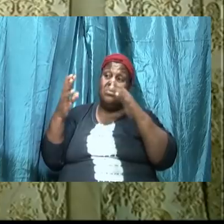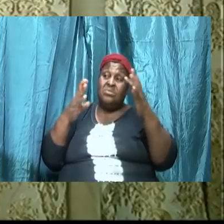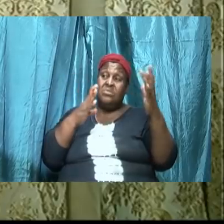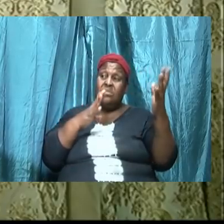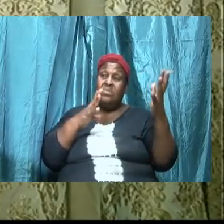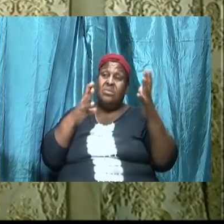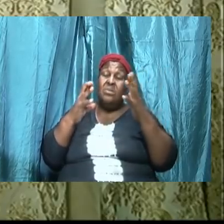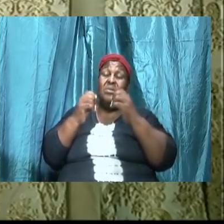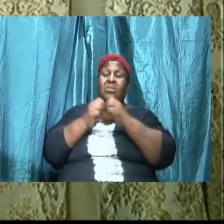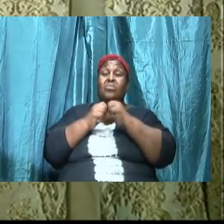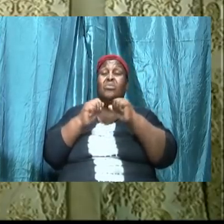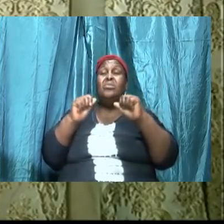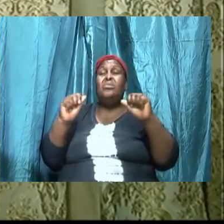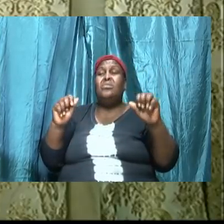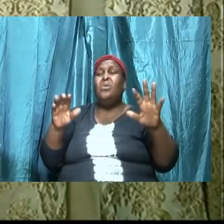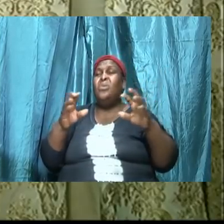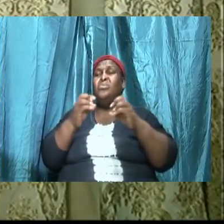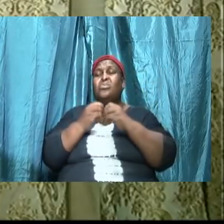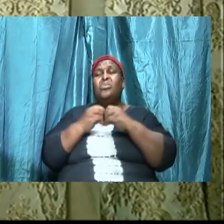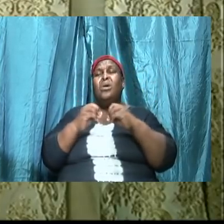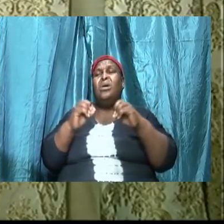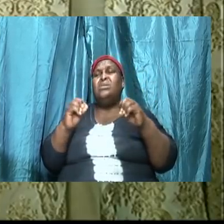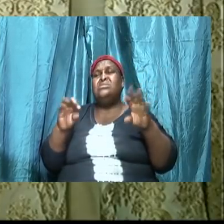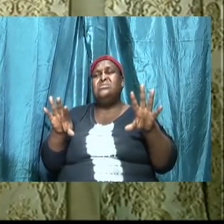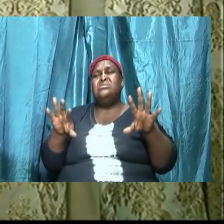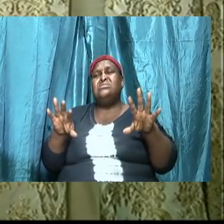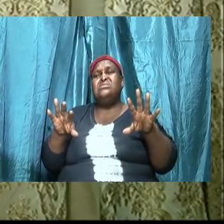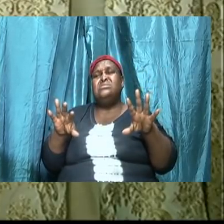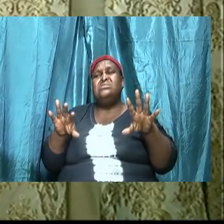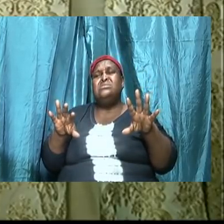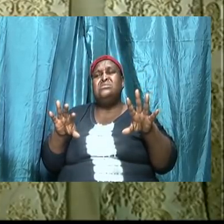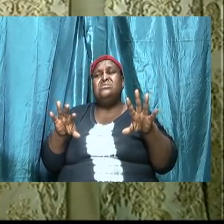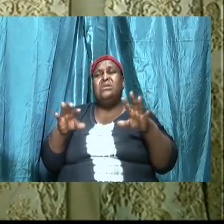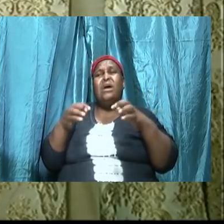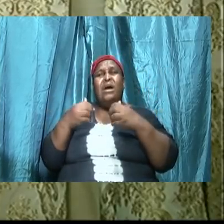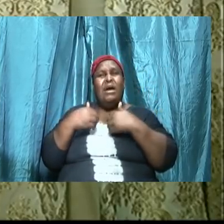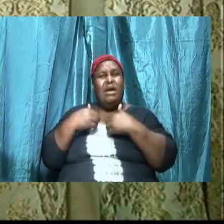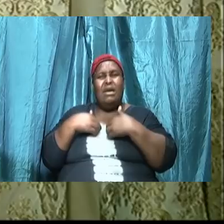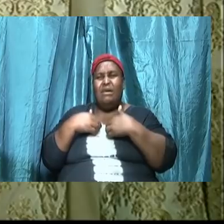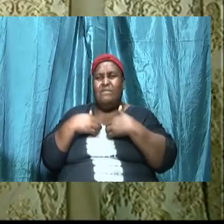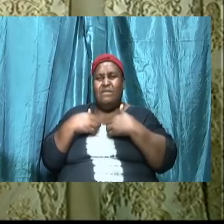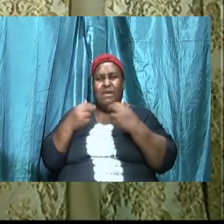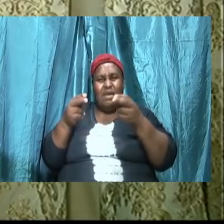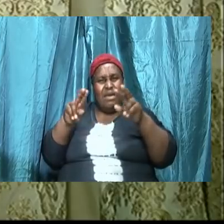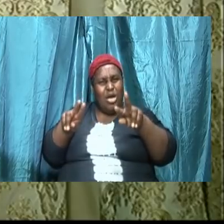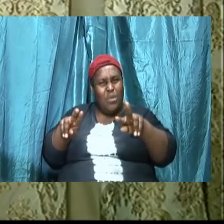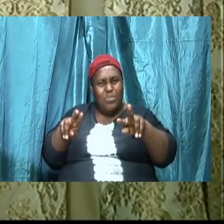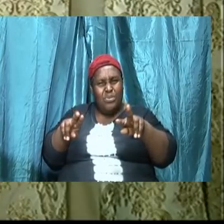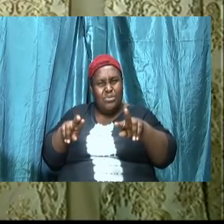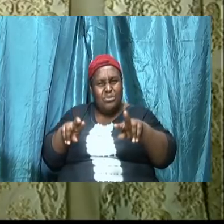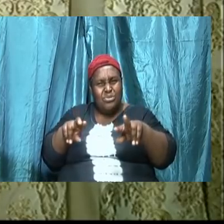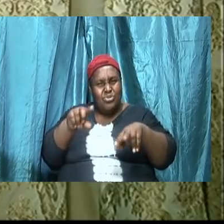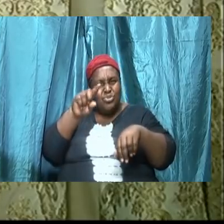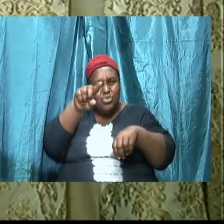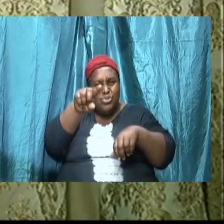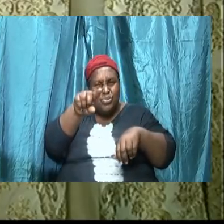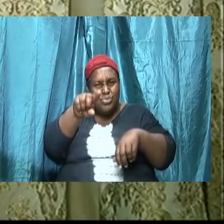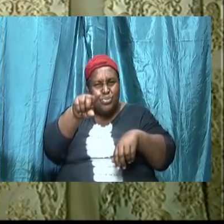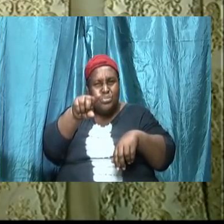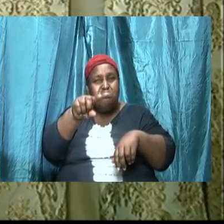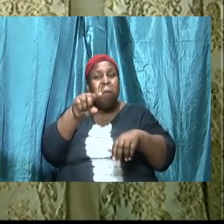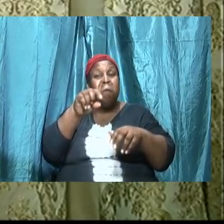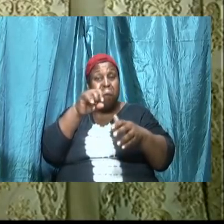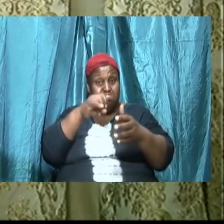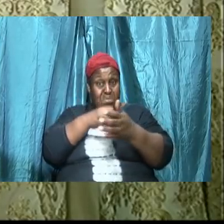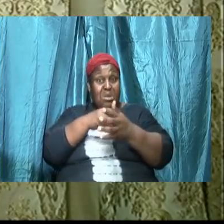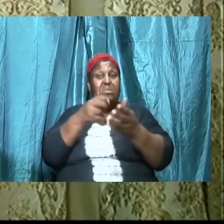the flow has that ever happened to any of us and and then when we must have we ever looked and